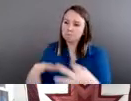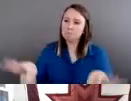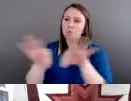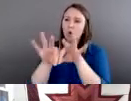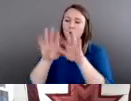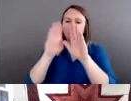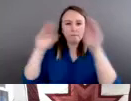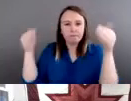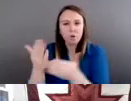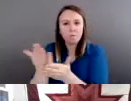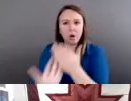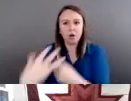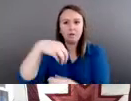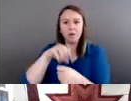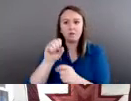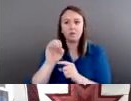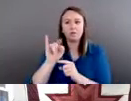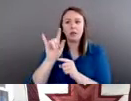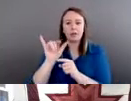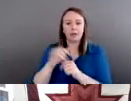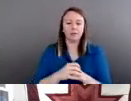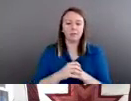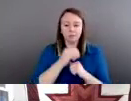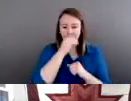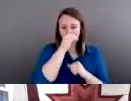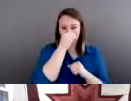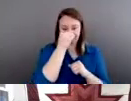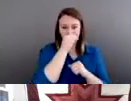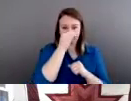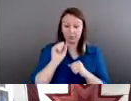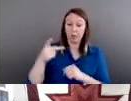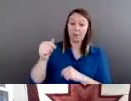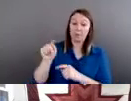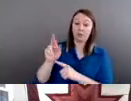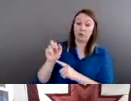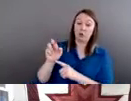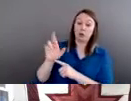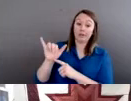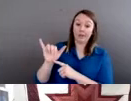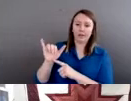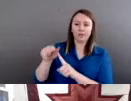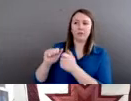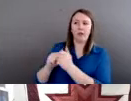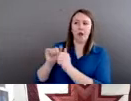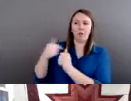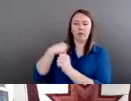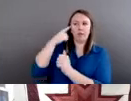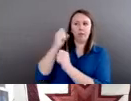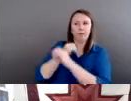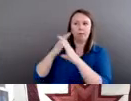So patriarchy in the way we think of patriarchy that came from Europe is not